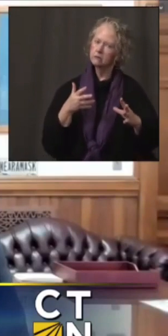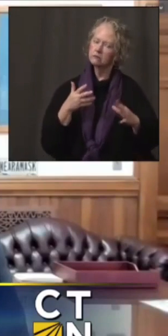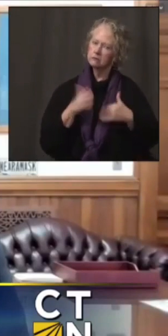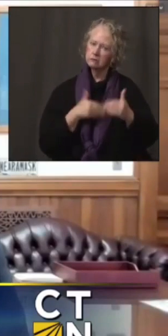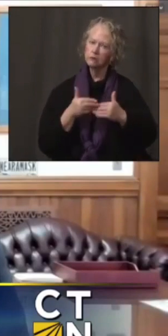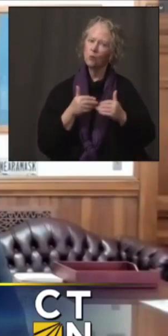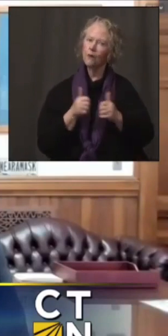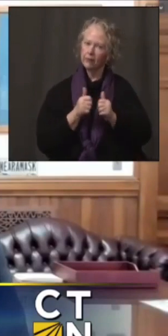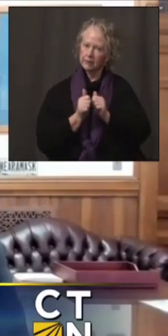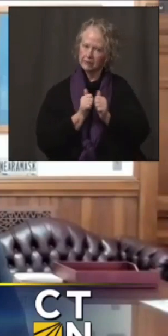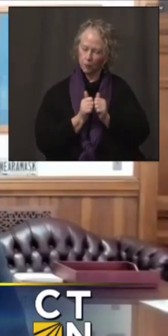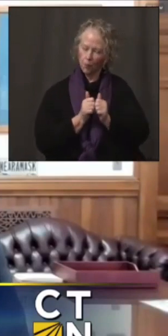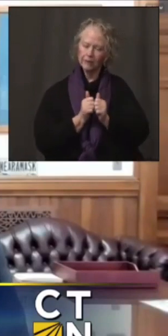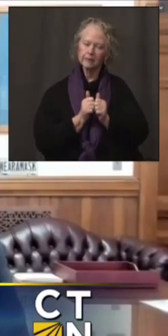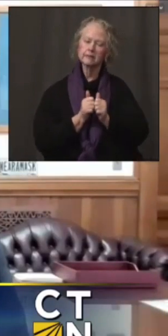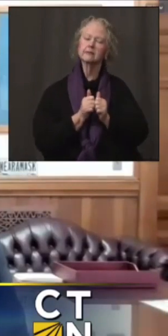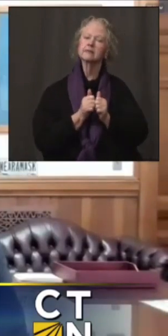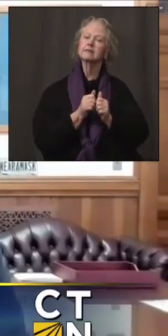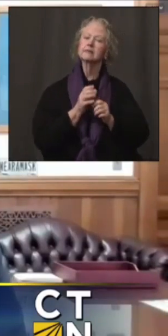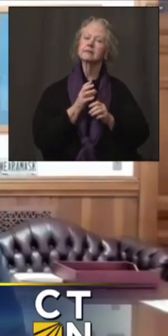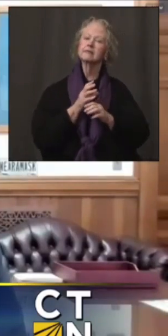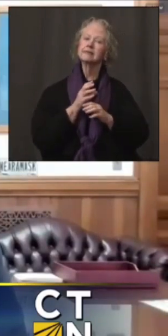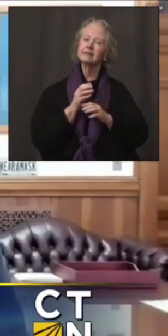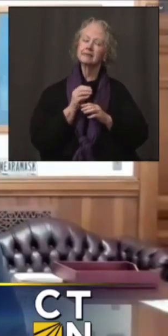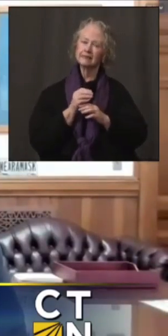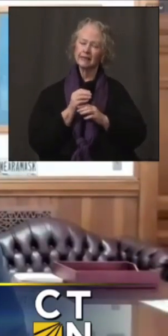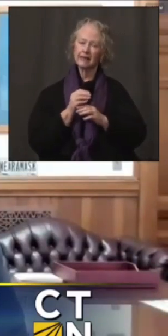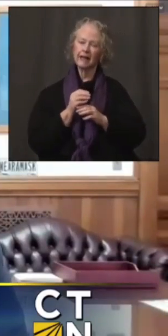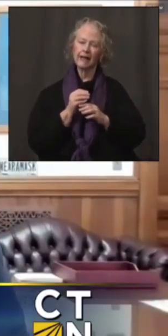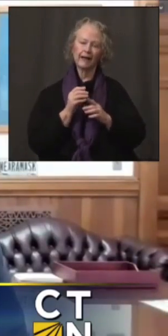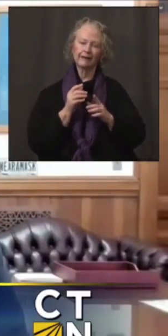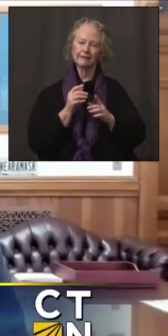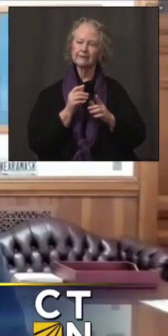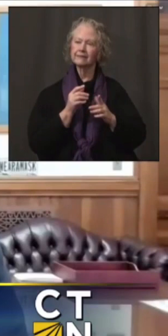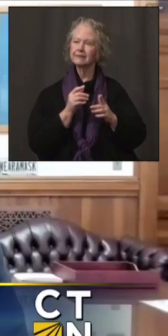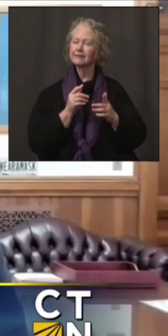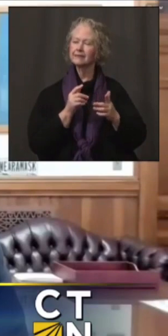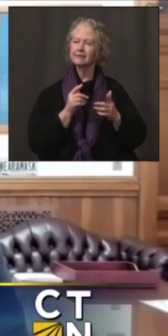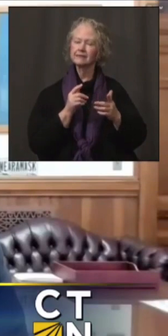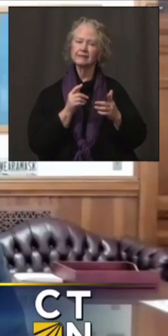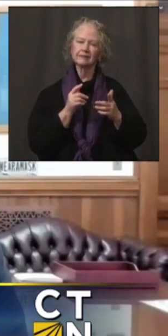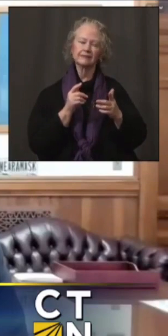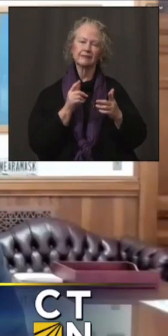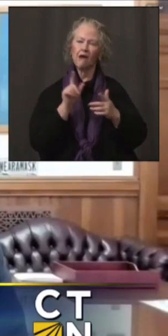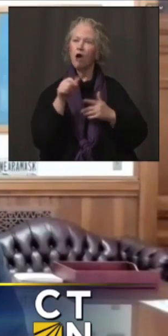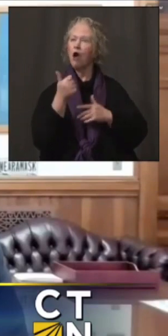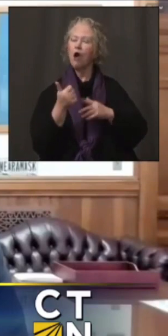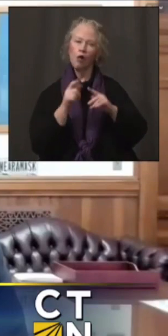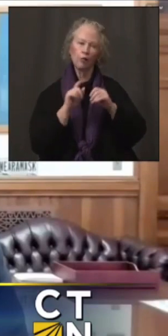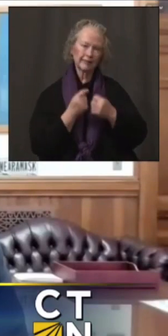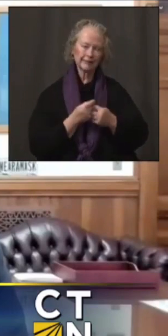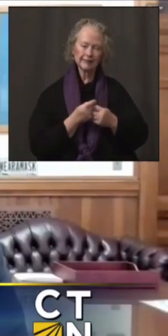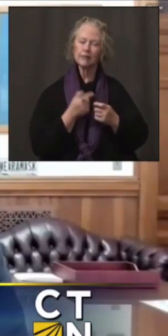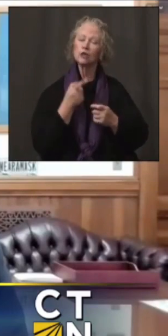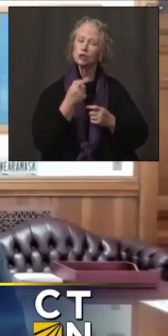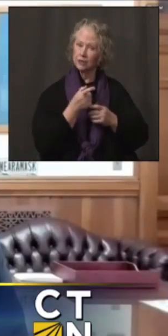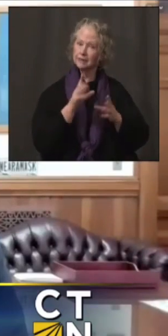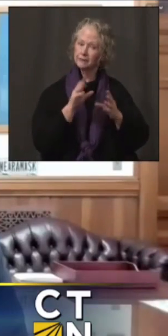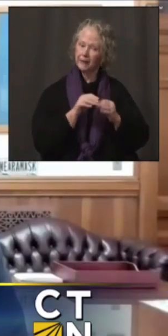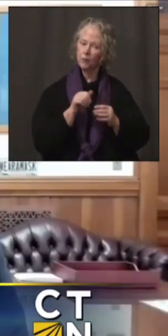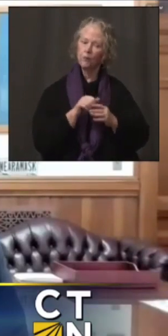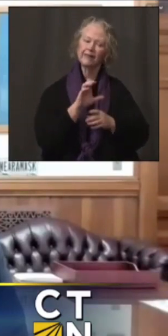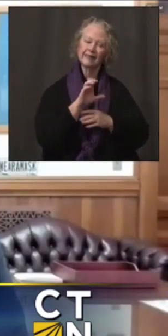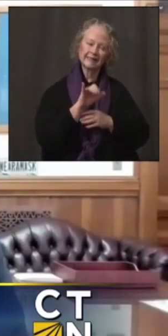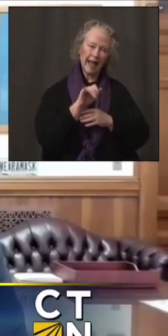sports as, as well as individuals in our office, like Thomas, Tom St. Louis and others. Uh, she's already been meeting with CIAC as well